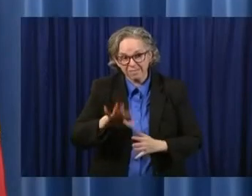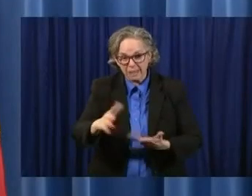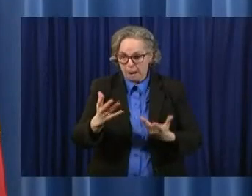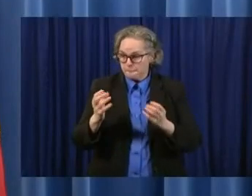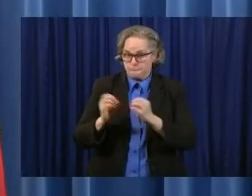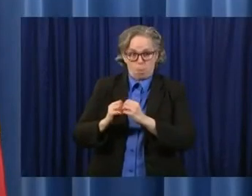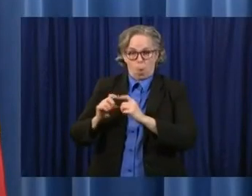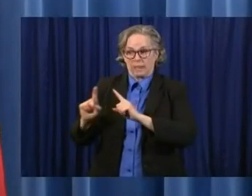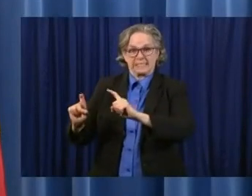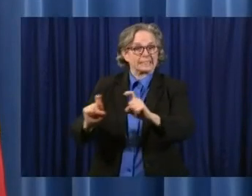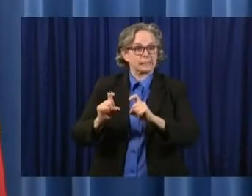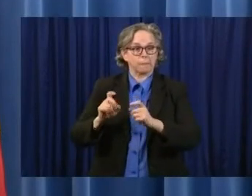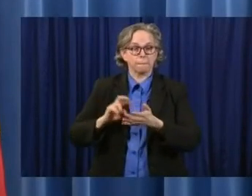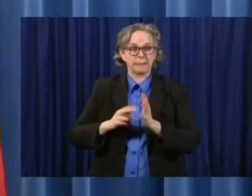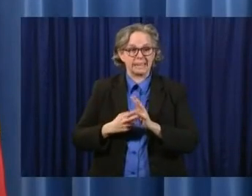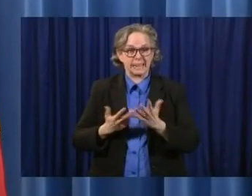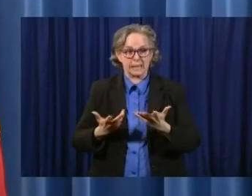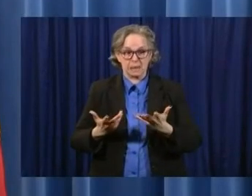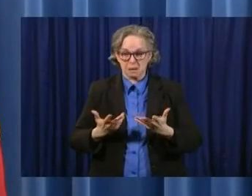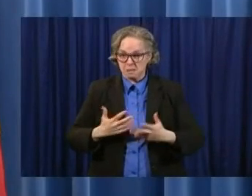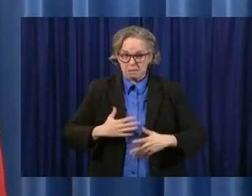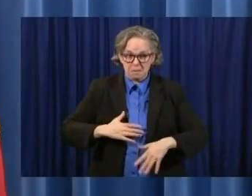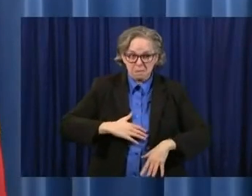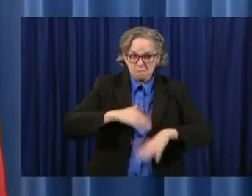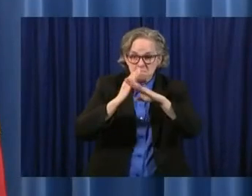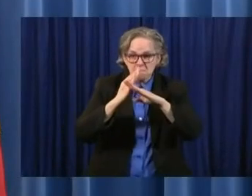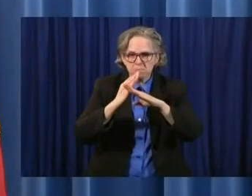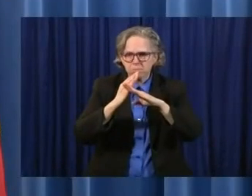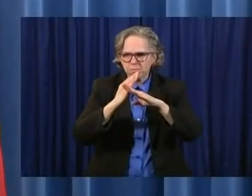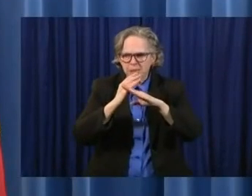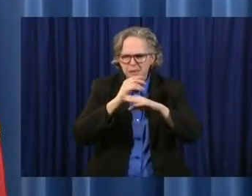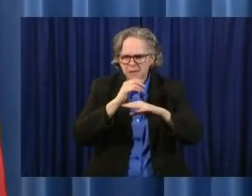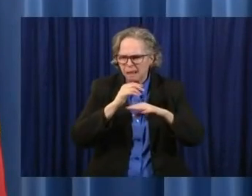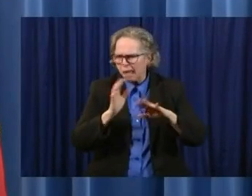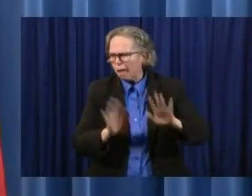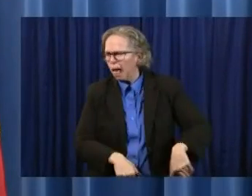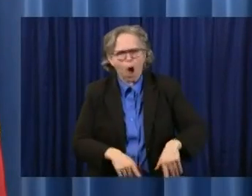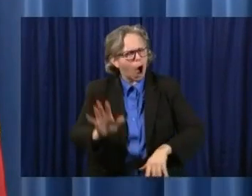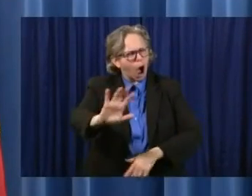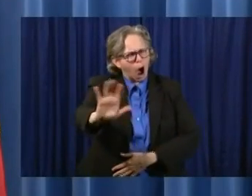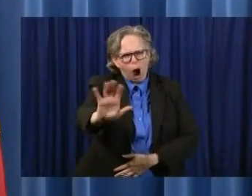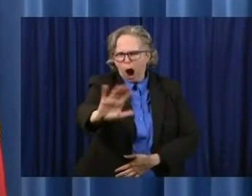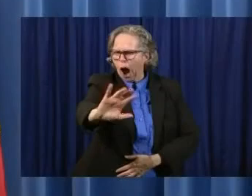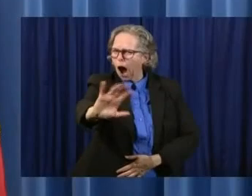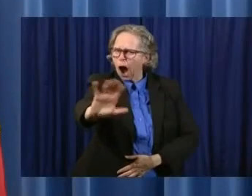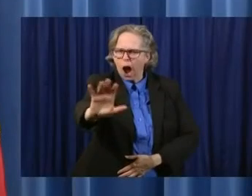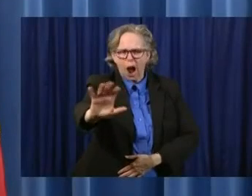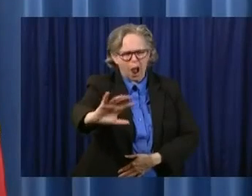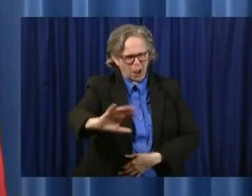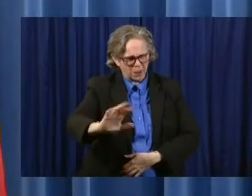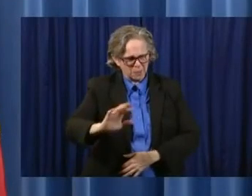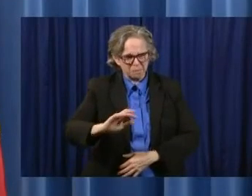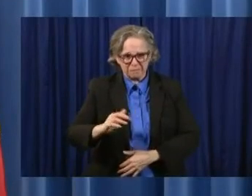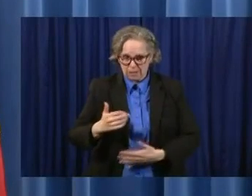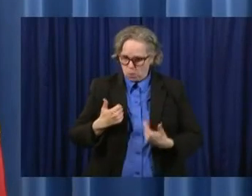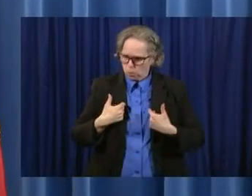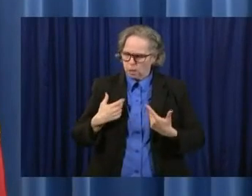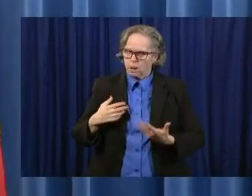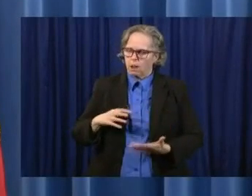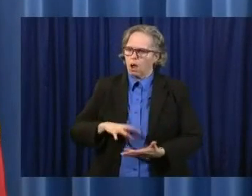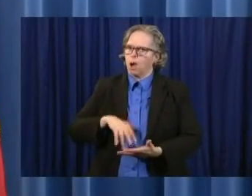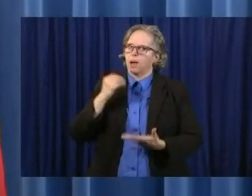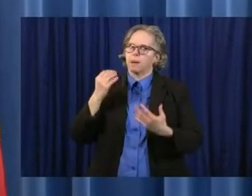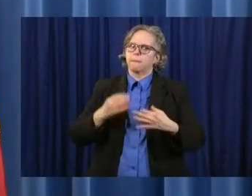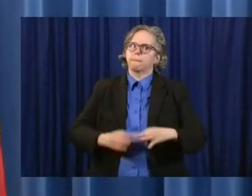So I will emphasize what we all know matters, keeping your distance, washing your hands,